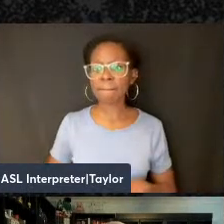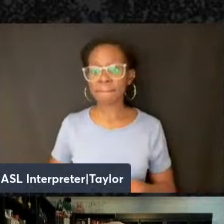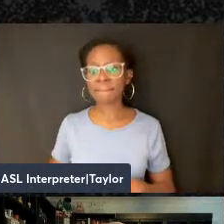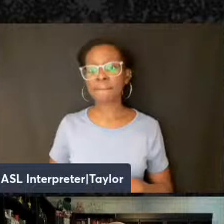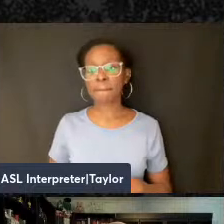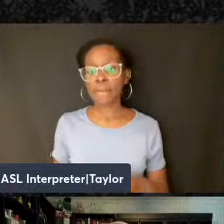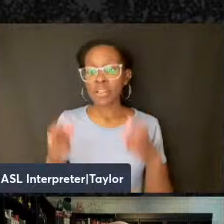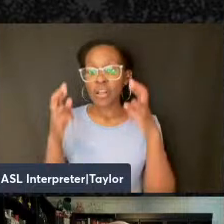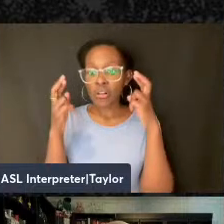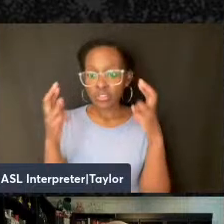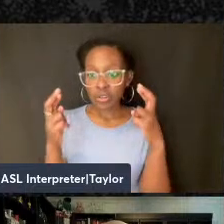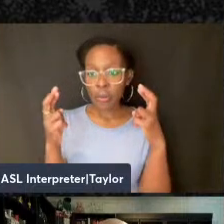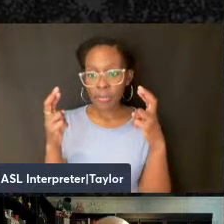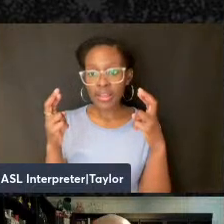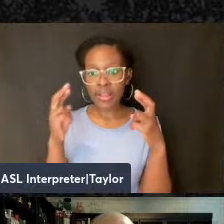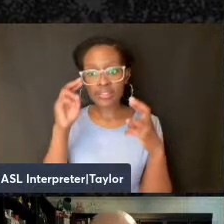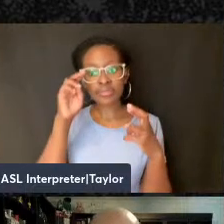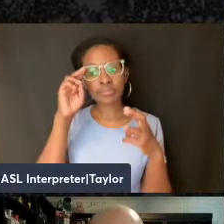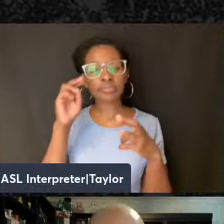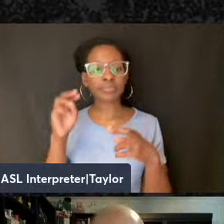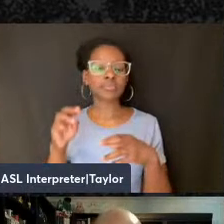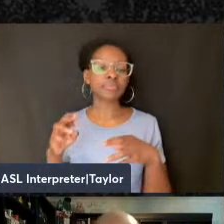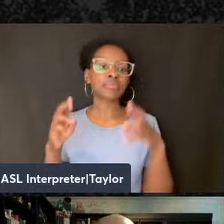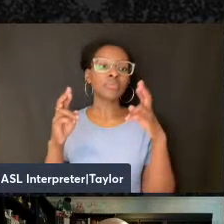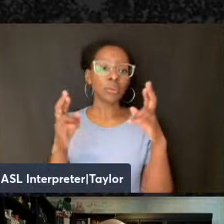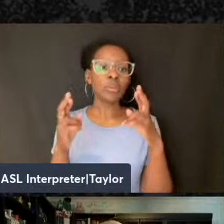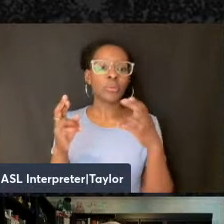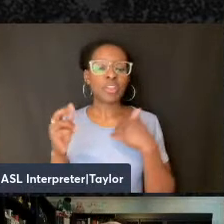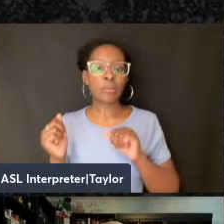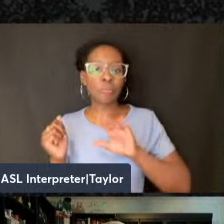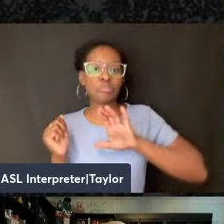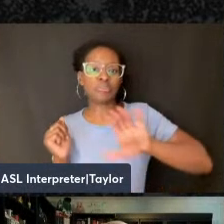against that with this volume.